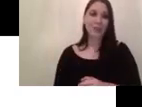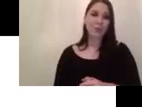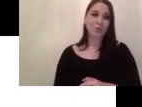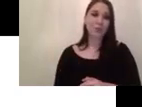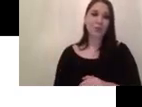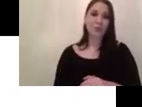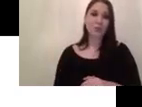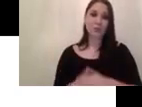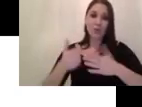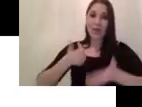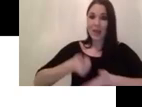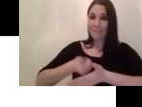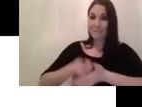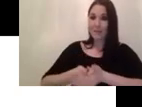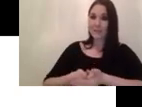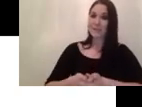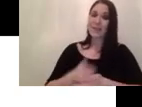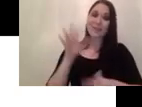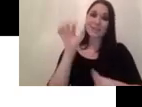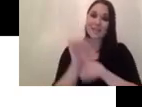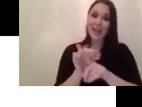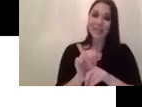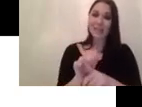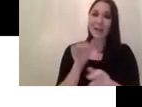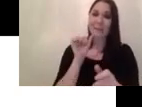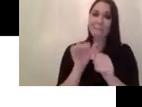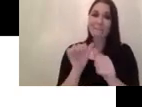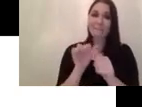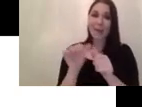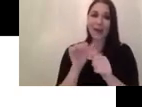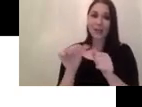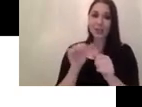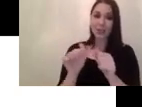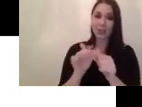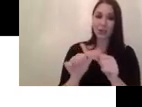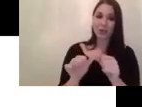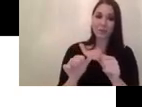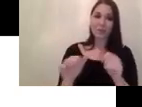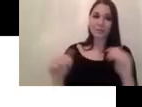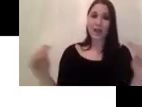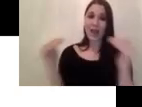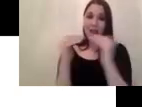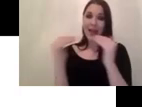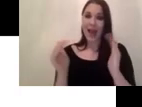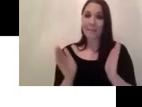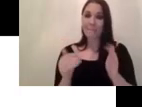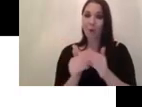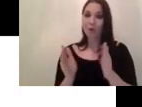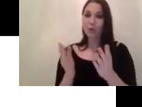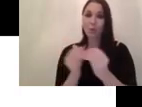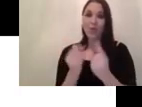limit of detecting better bonding boxes many have a better aligned box with the object